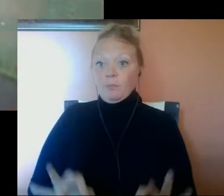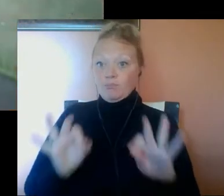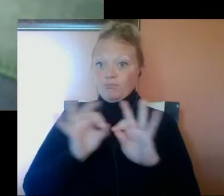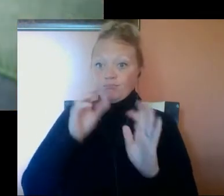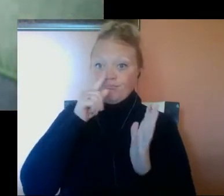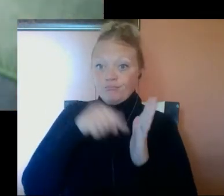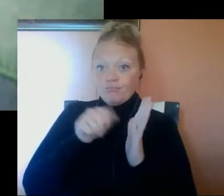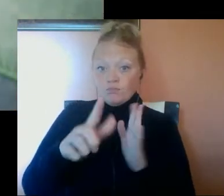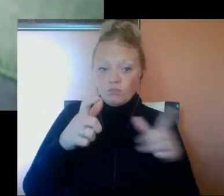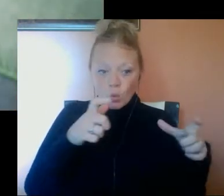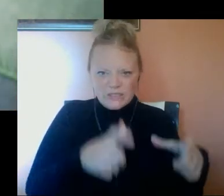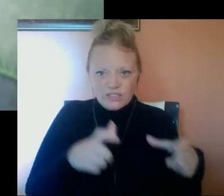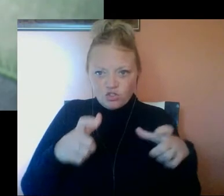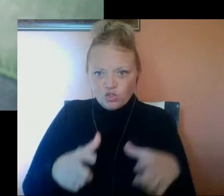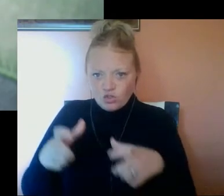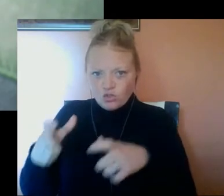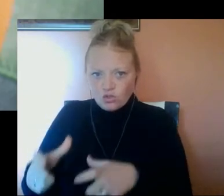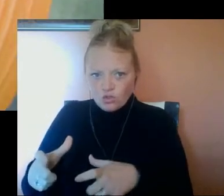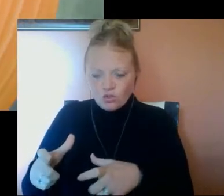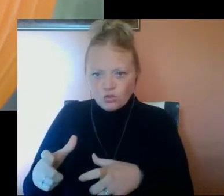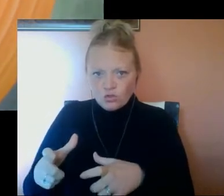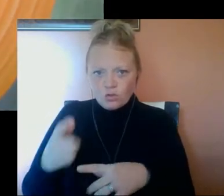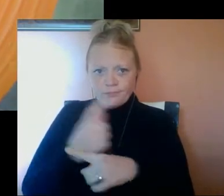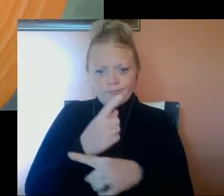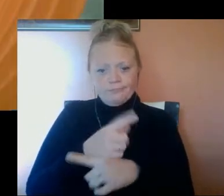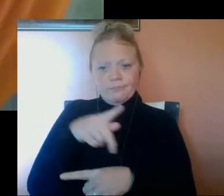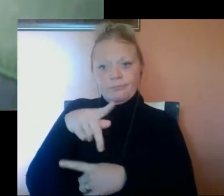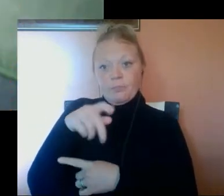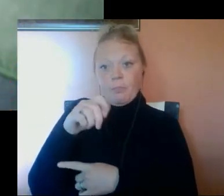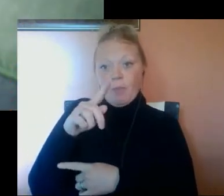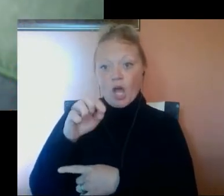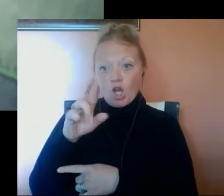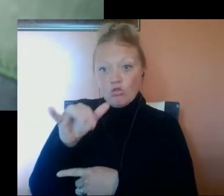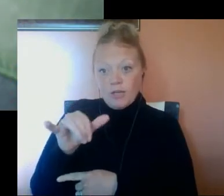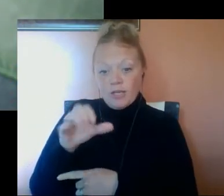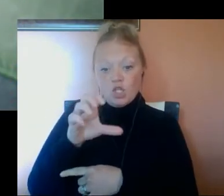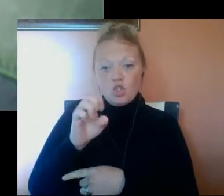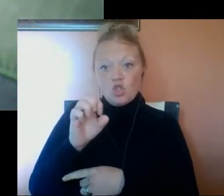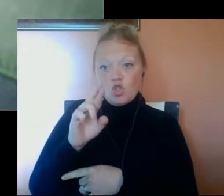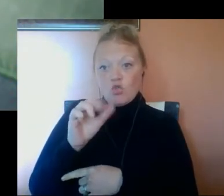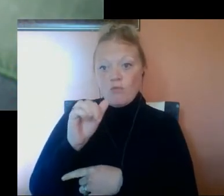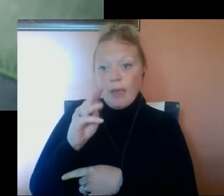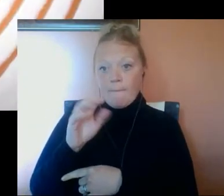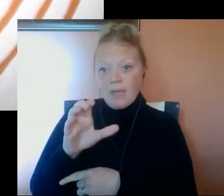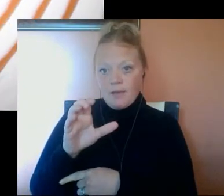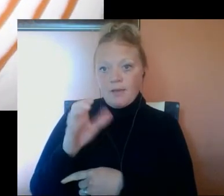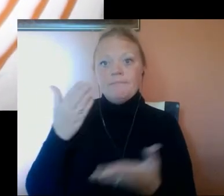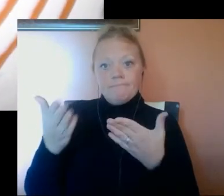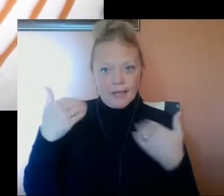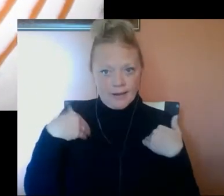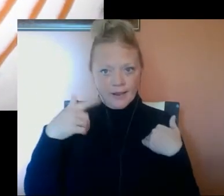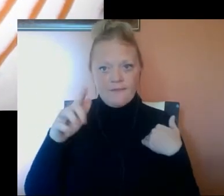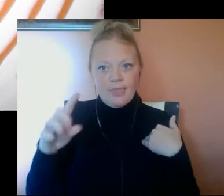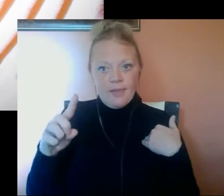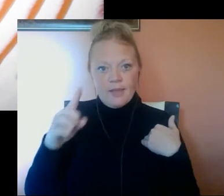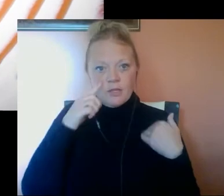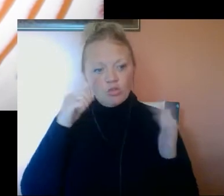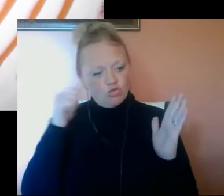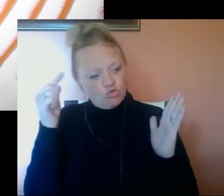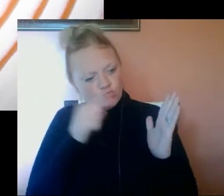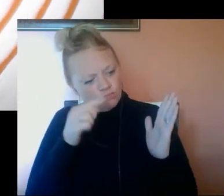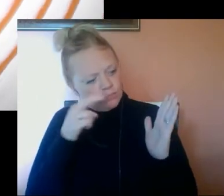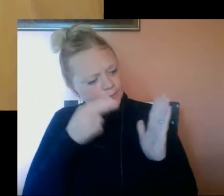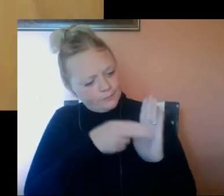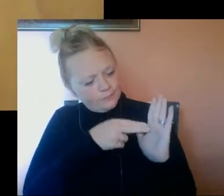It's important to check your dishes, too. Traditional pottery and ceramic ware may contain lead. Look for a label that says,